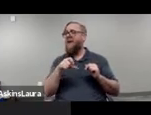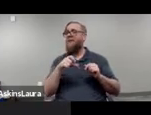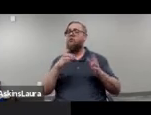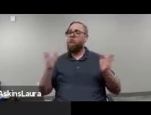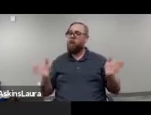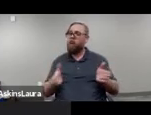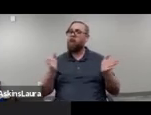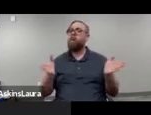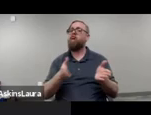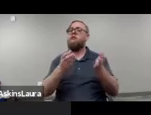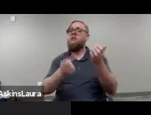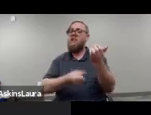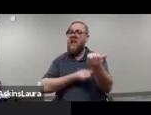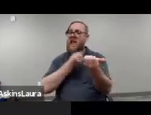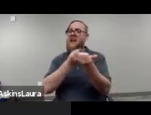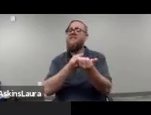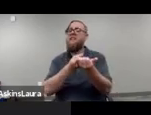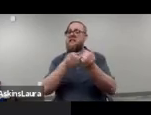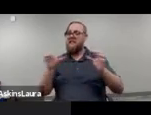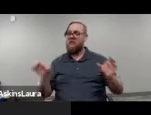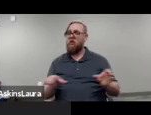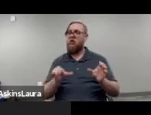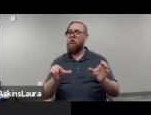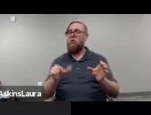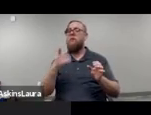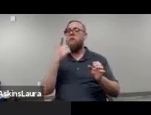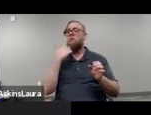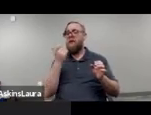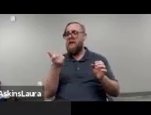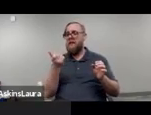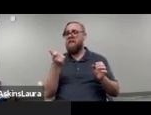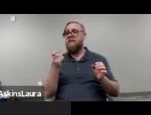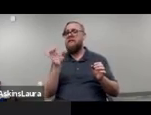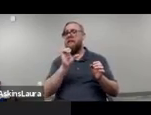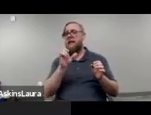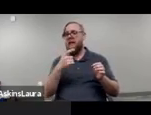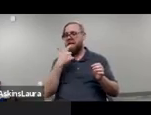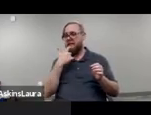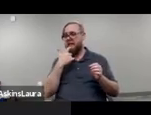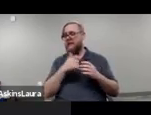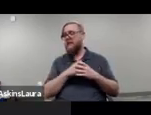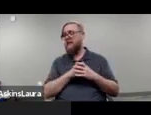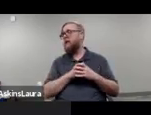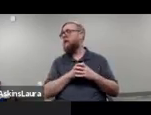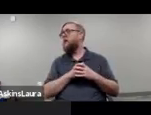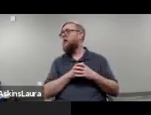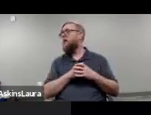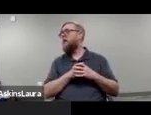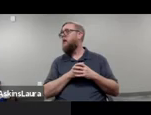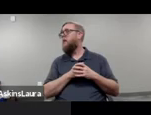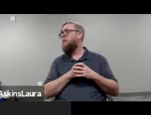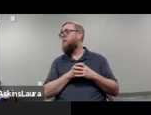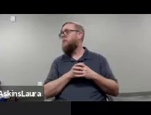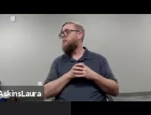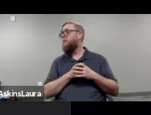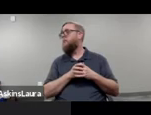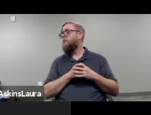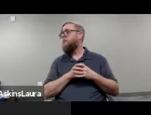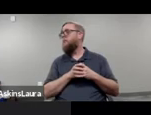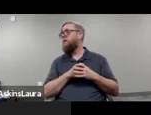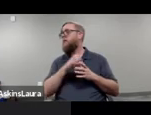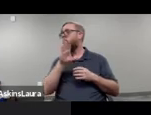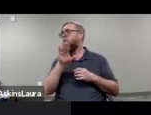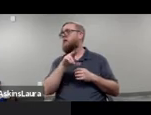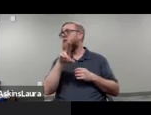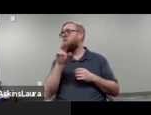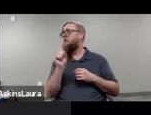just to do it and I guess it might be done you know to